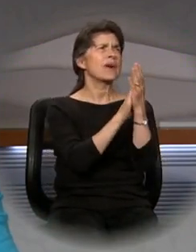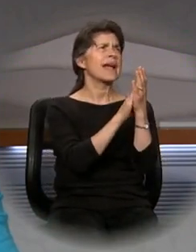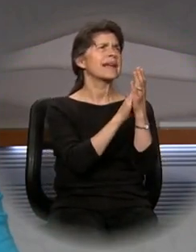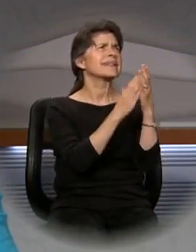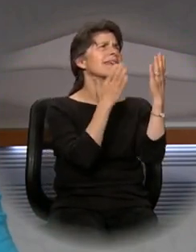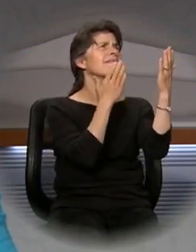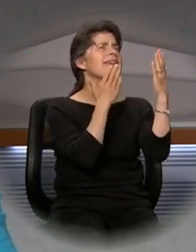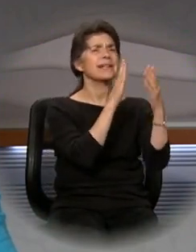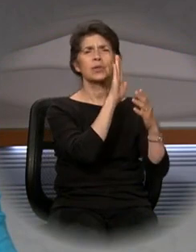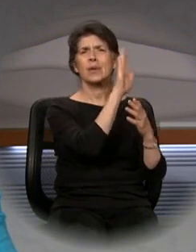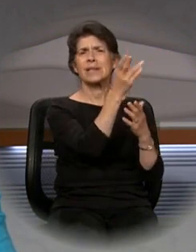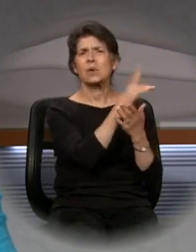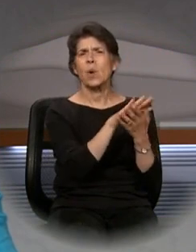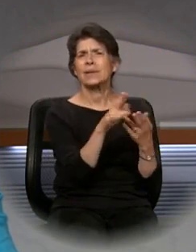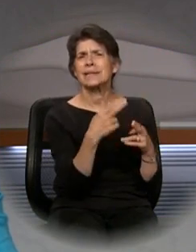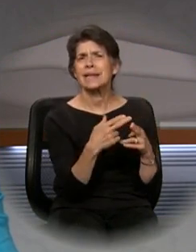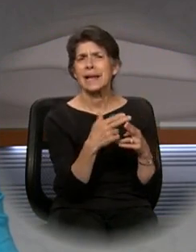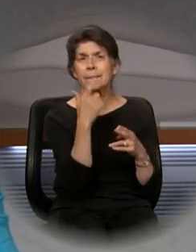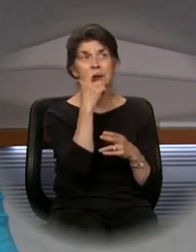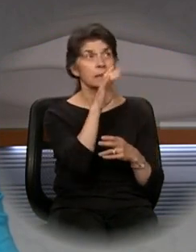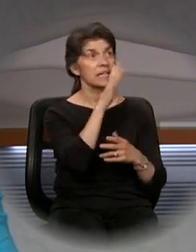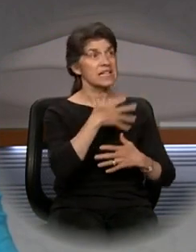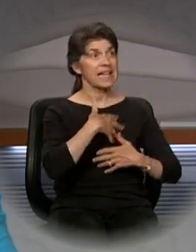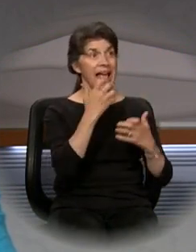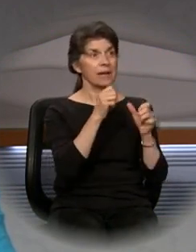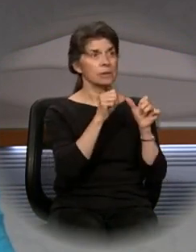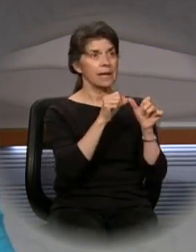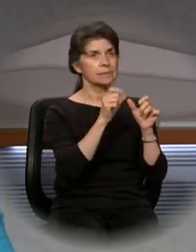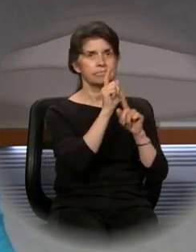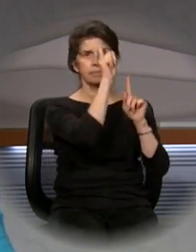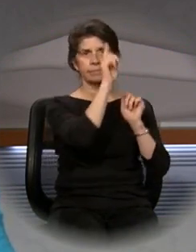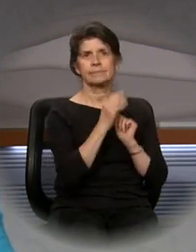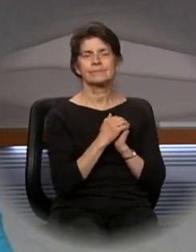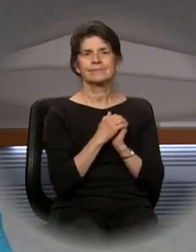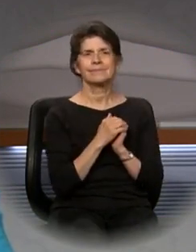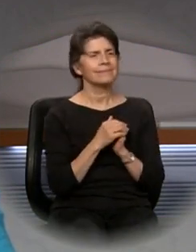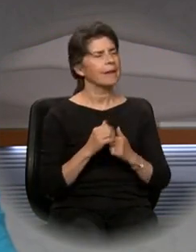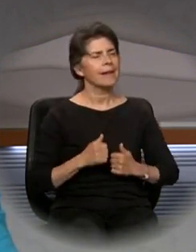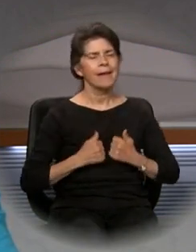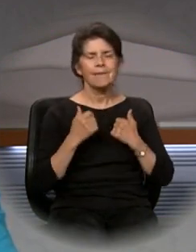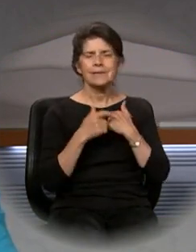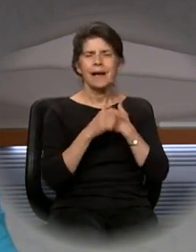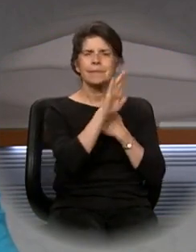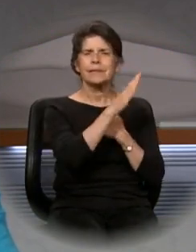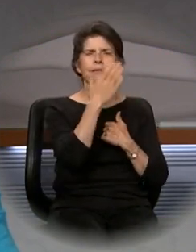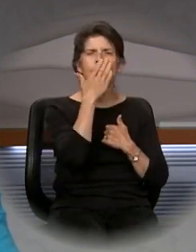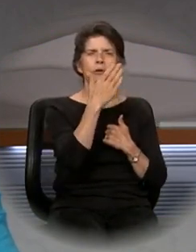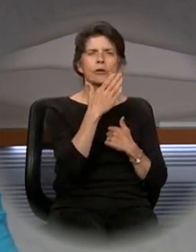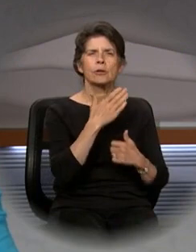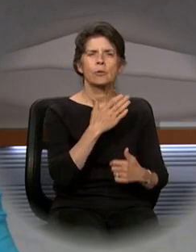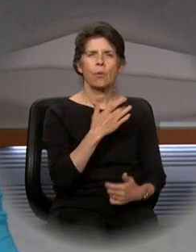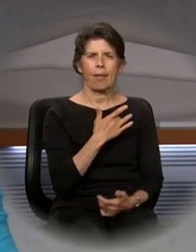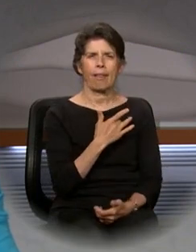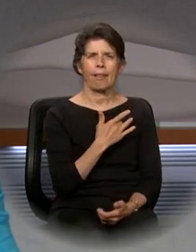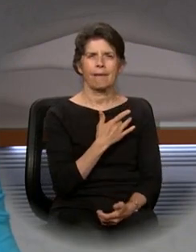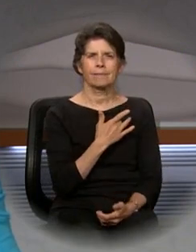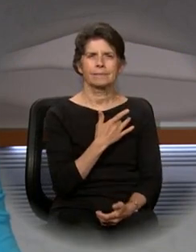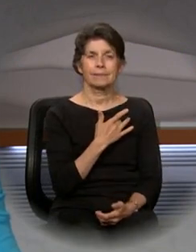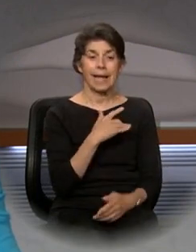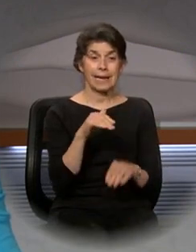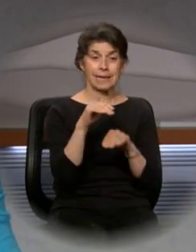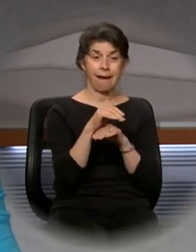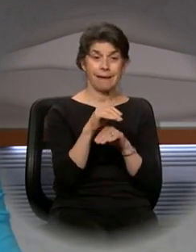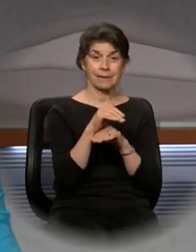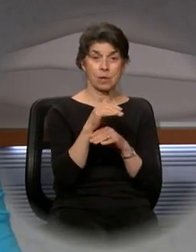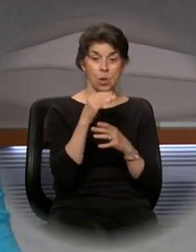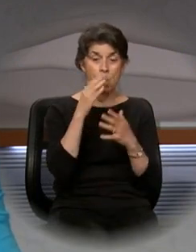to his holy name. For his anger lasts but a moment, a lifetime his goodwill. At nightfall, weeping enters